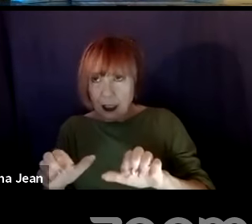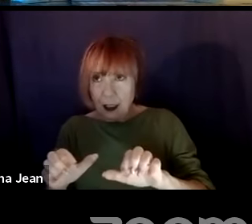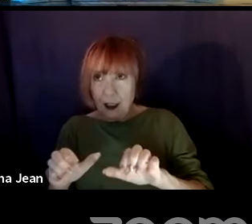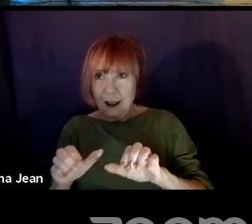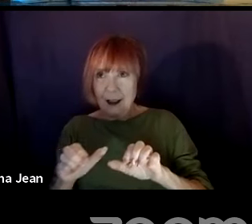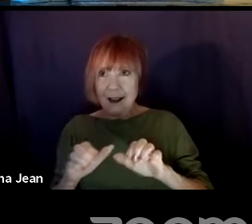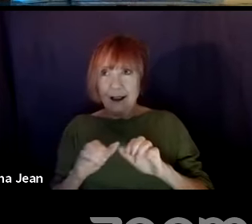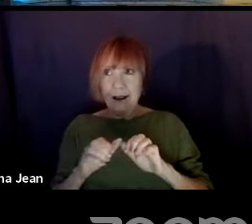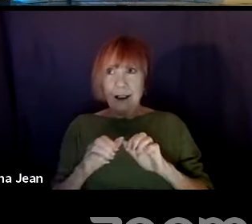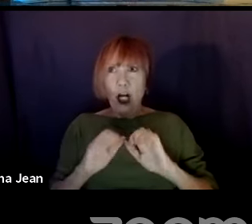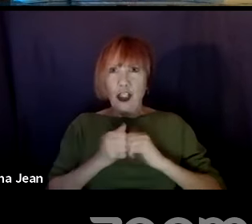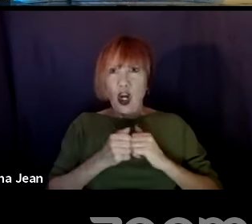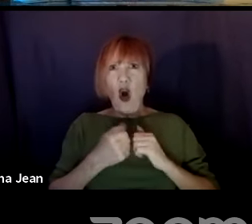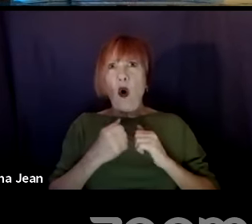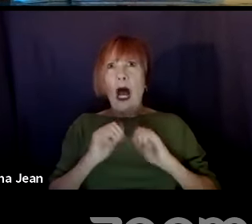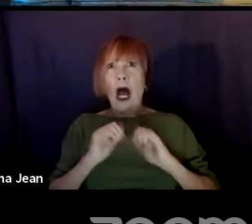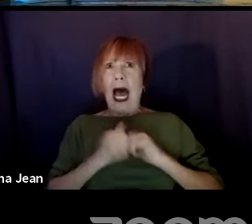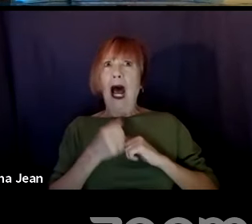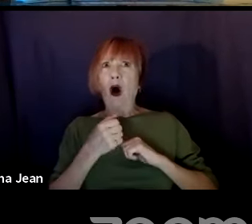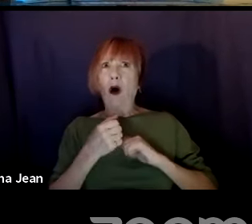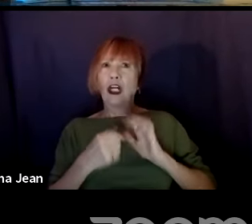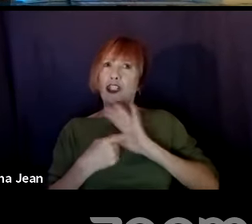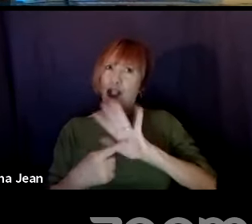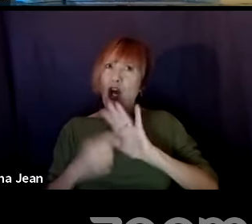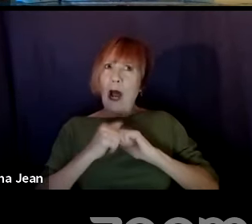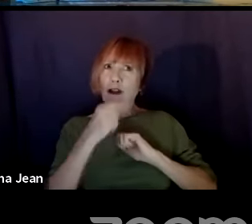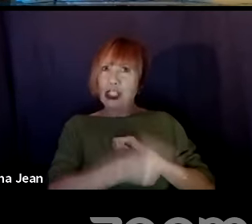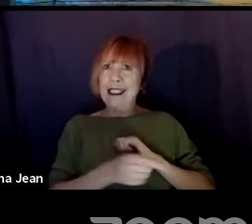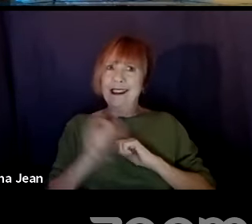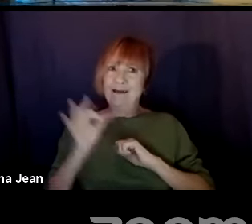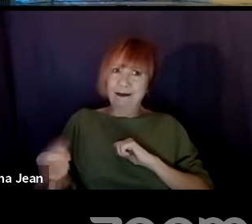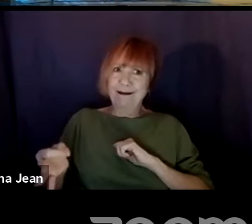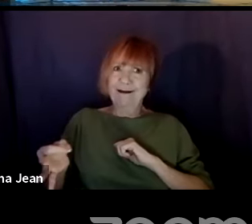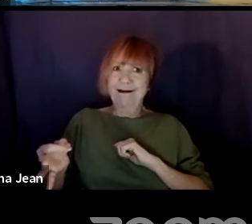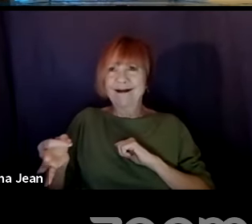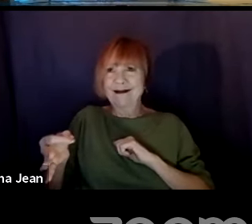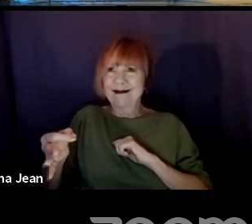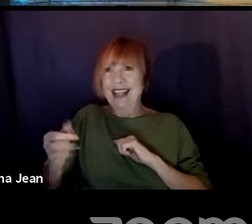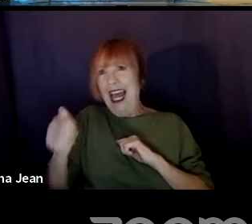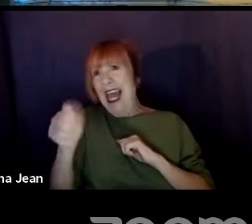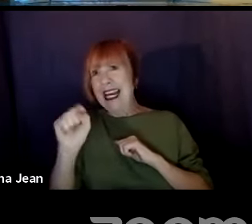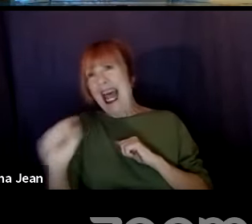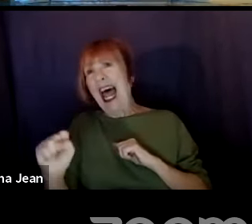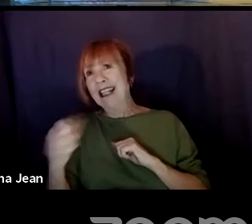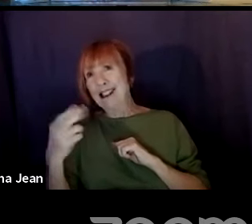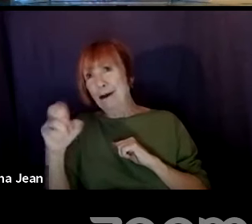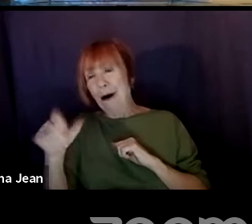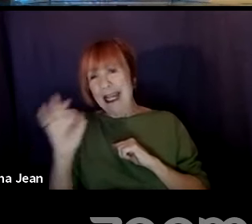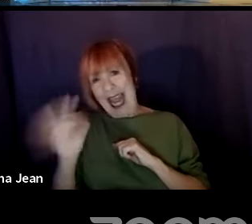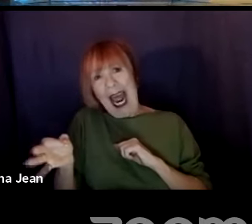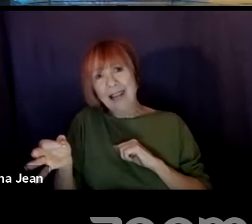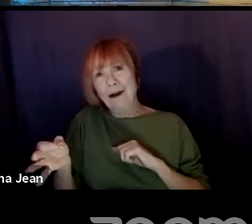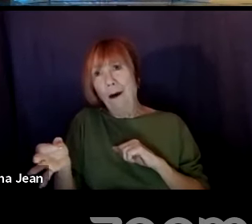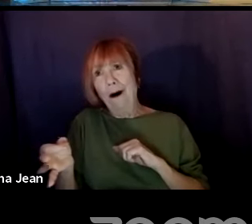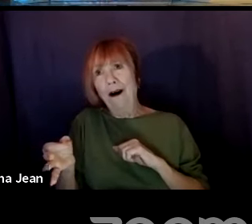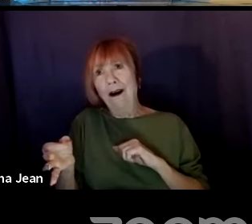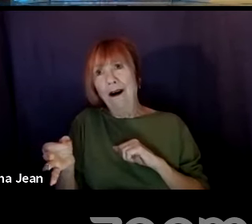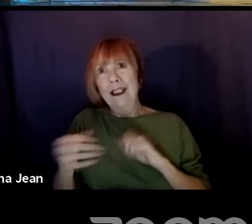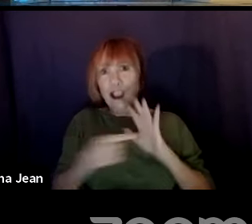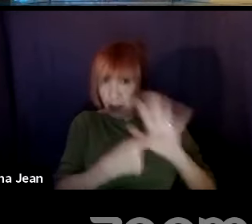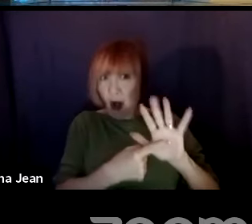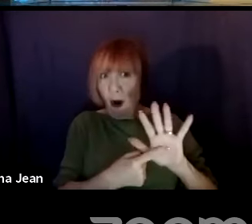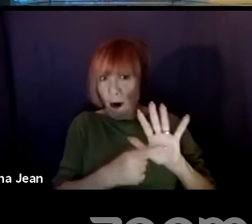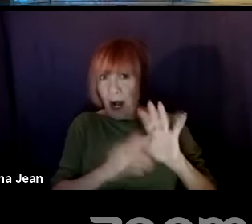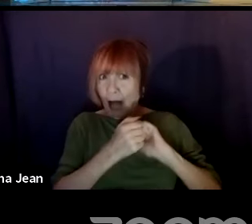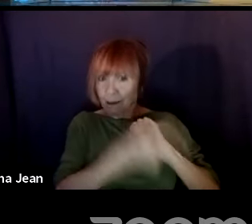excuse me. Can we, sorry. You know, like. Go ahead. We're all adults here. Okay, right. So show us and keep that in mind. And yet, you want to